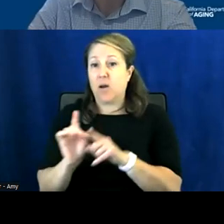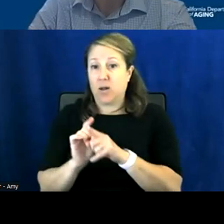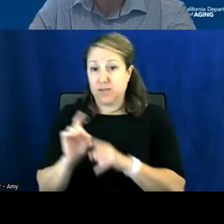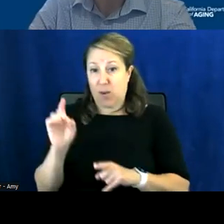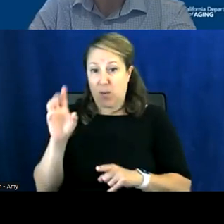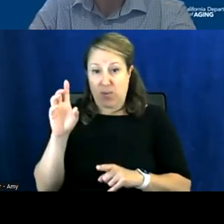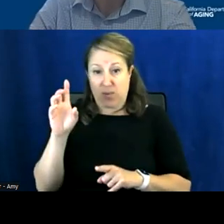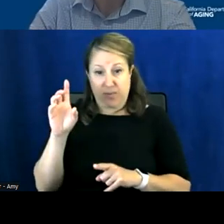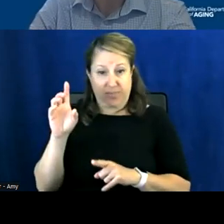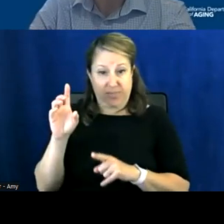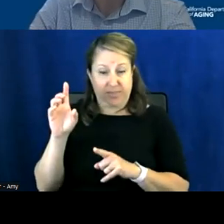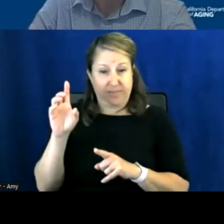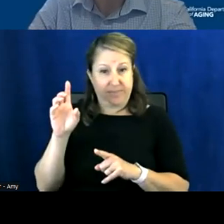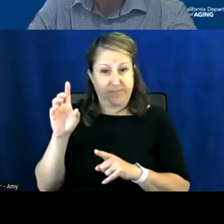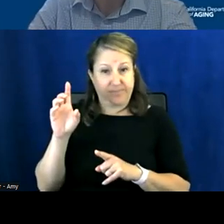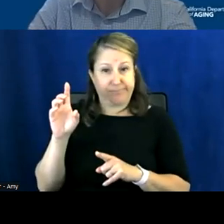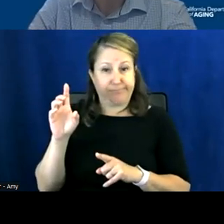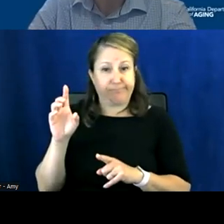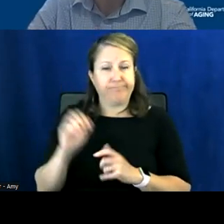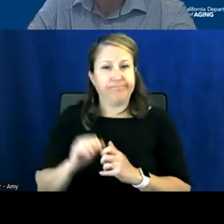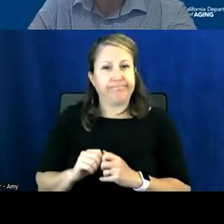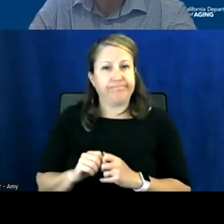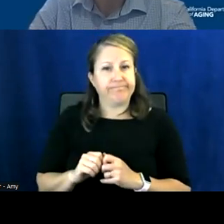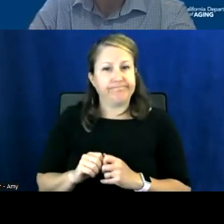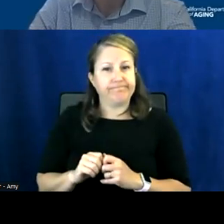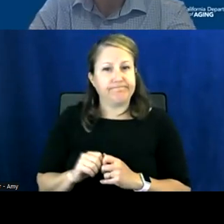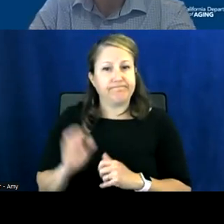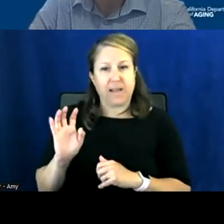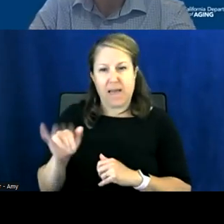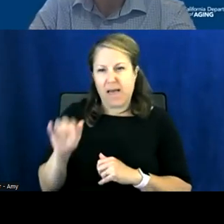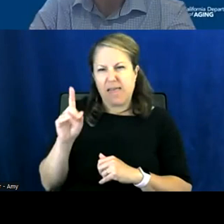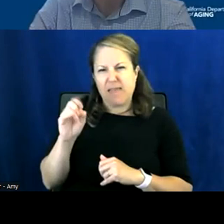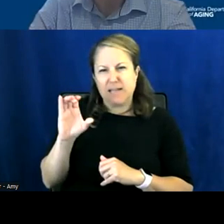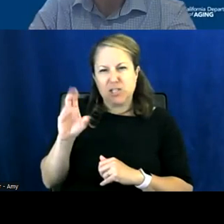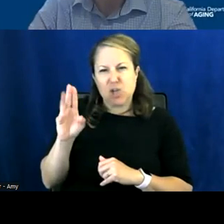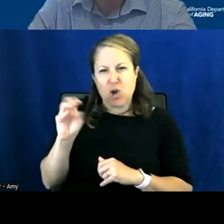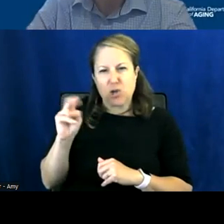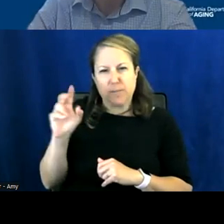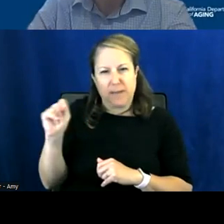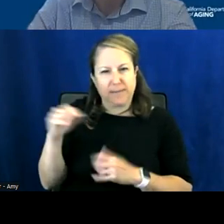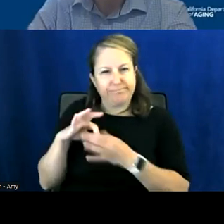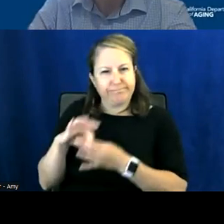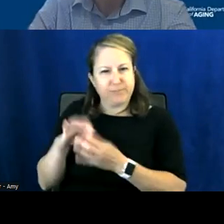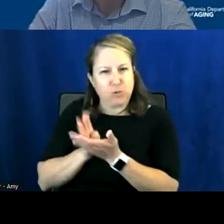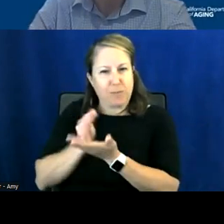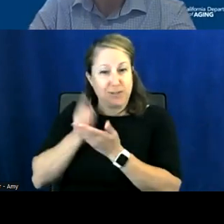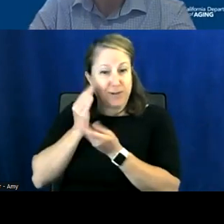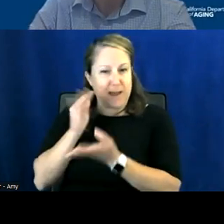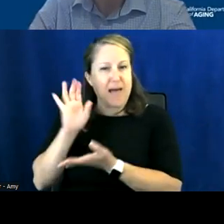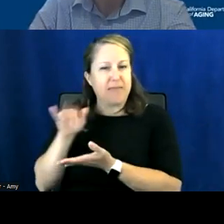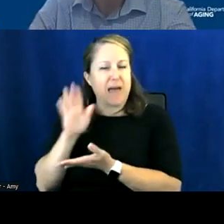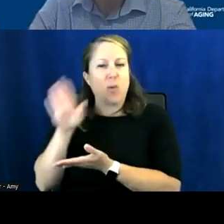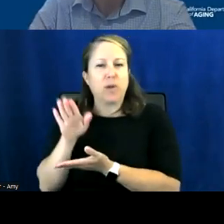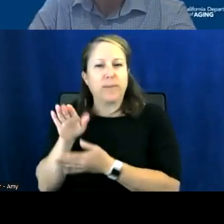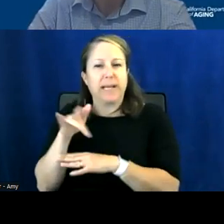that we had um uh talked about earlier about uh budget information will be available in a couple weeks it'll